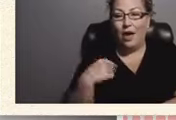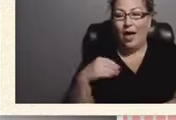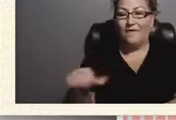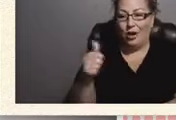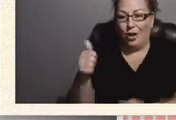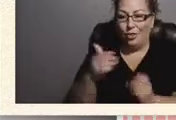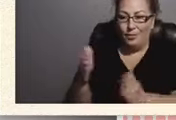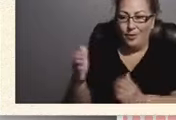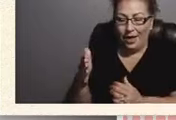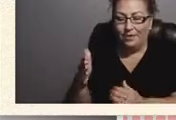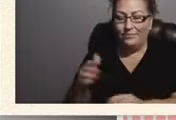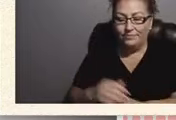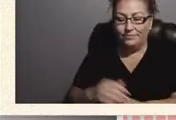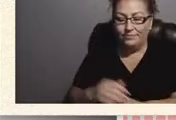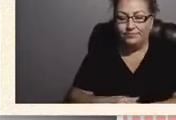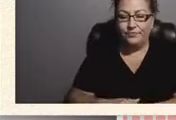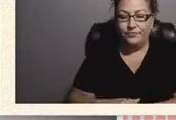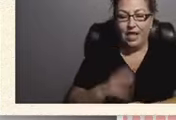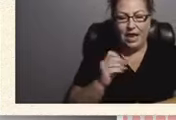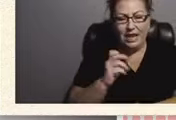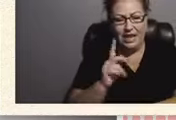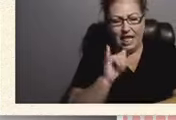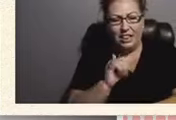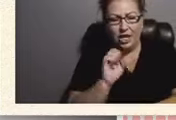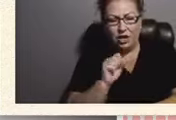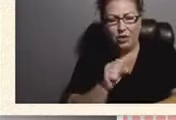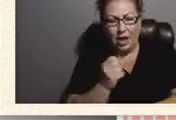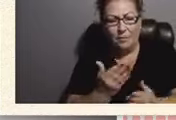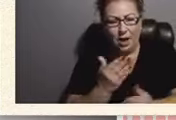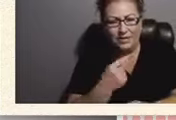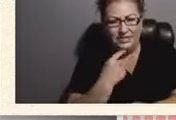and Kelly, you guys could probably tell us more about that.